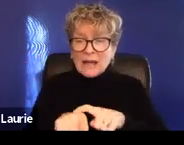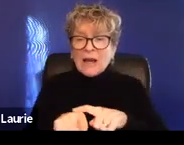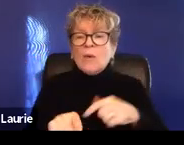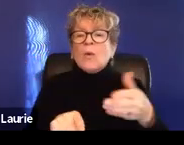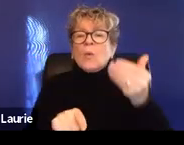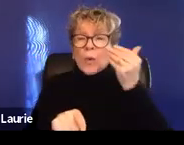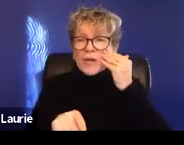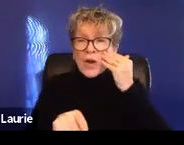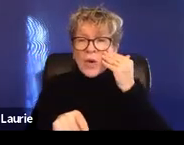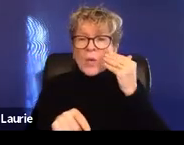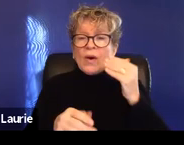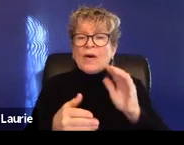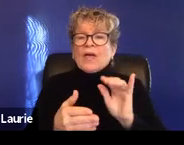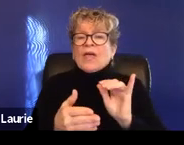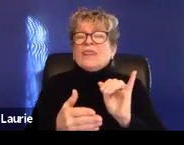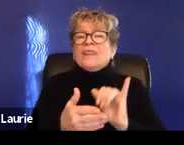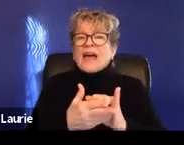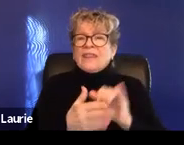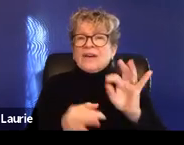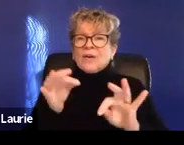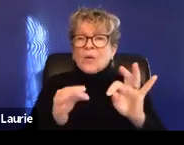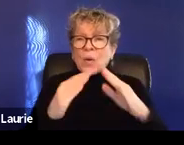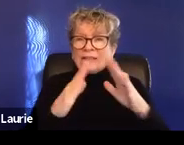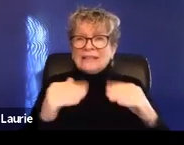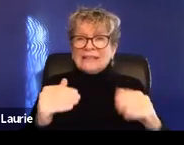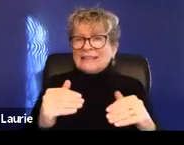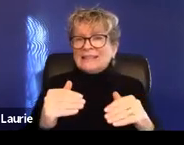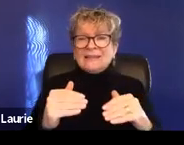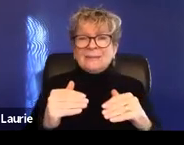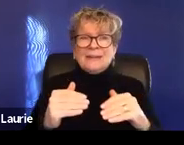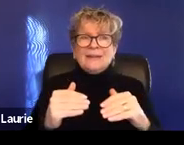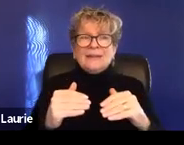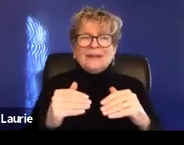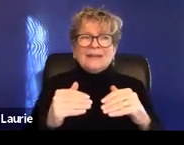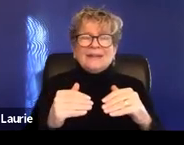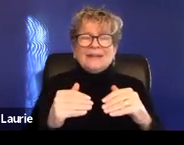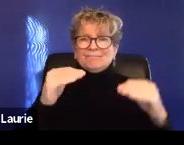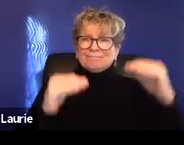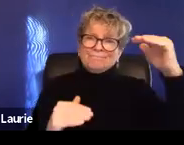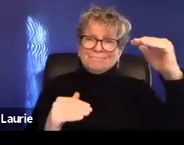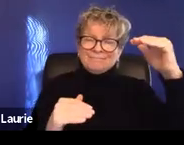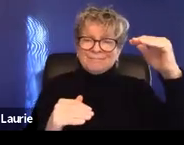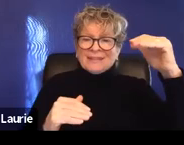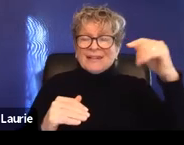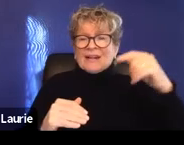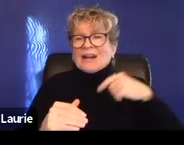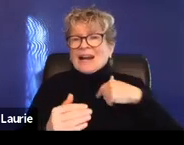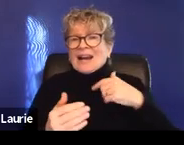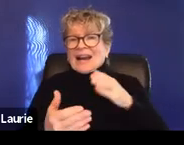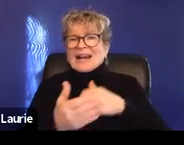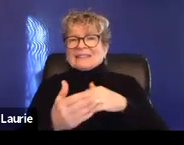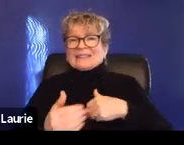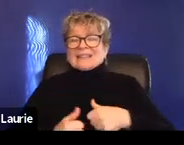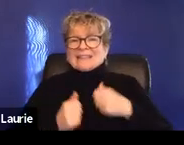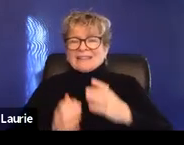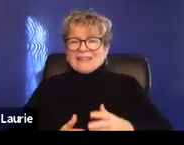stacked against the survivor. And there are just so few attorneys who are often willing to take cases where there's domestic violence